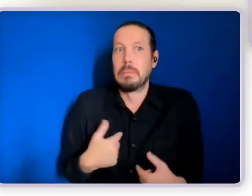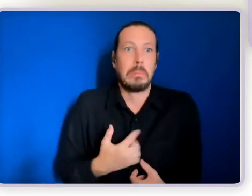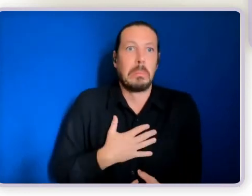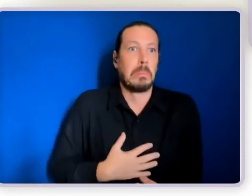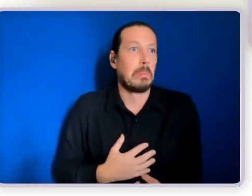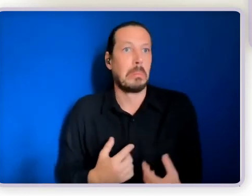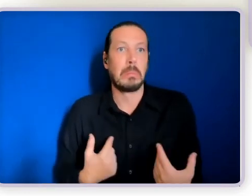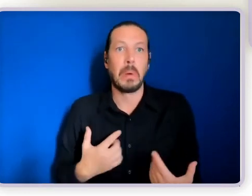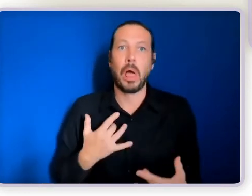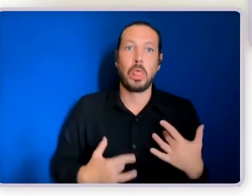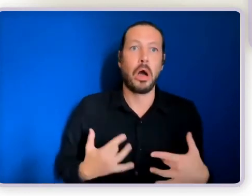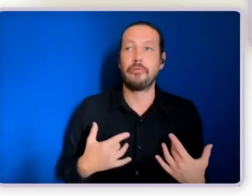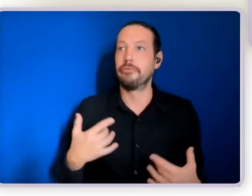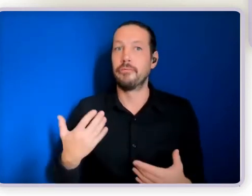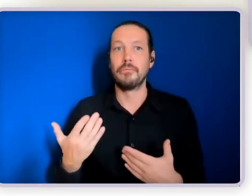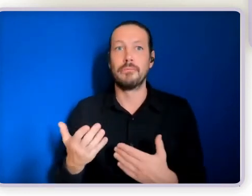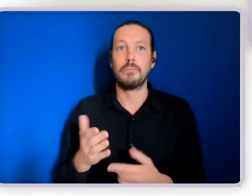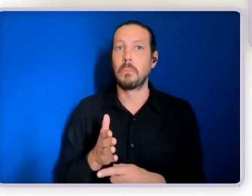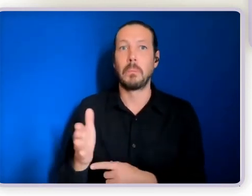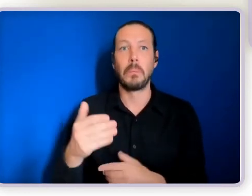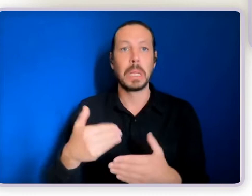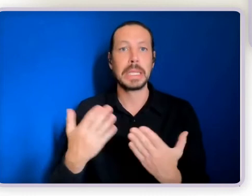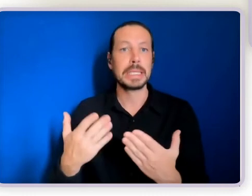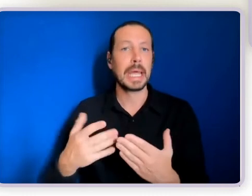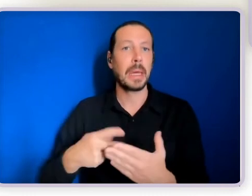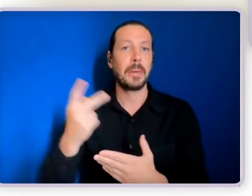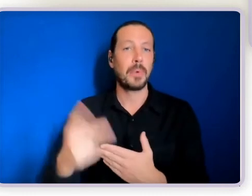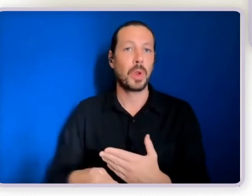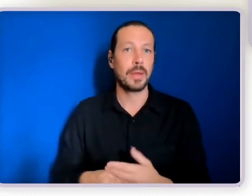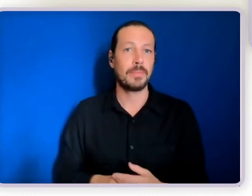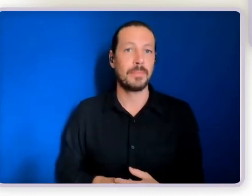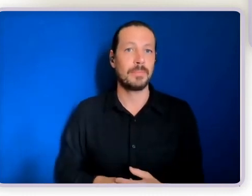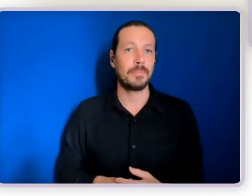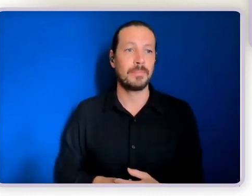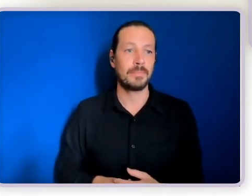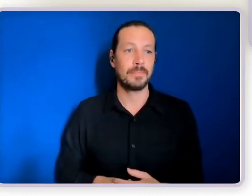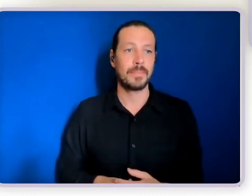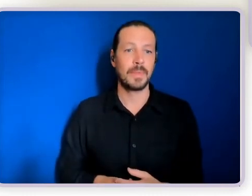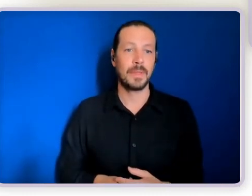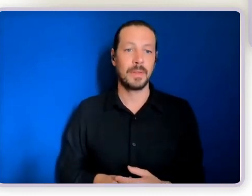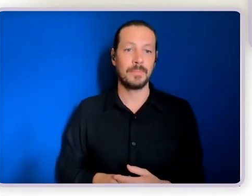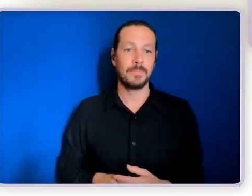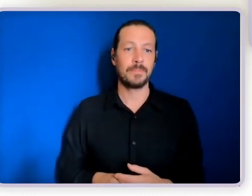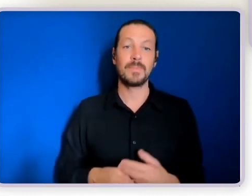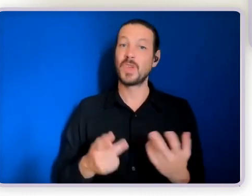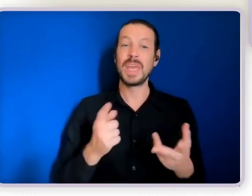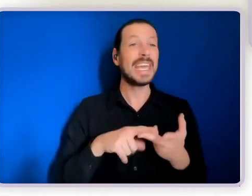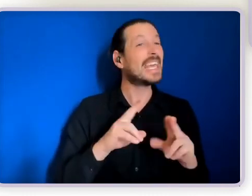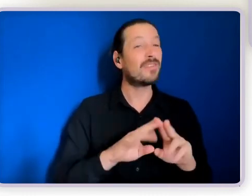to be doing that and that day center would have been where he was probably for numerous years